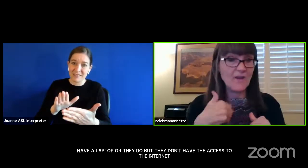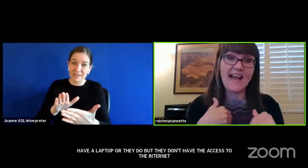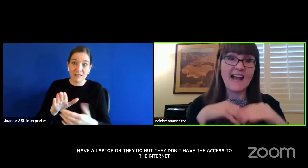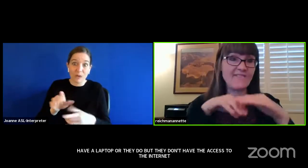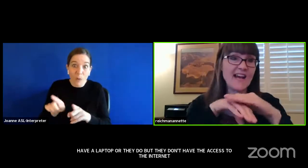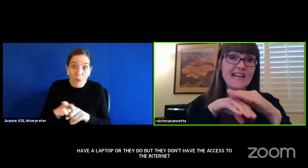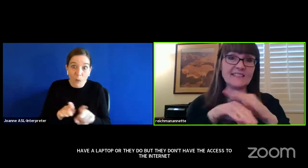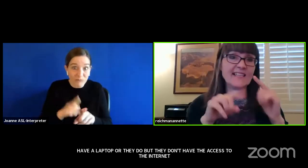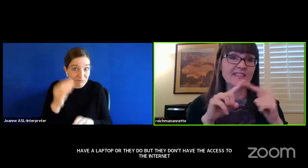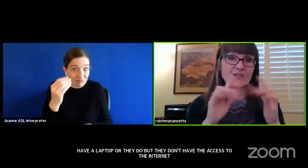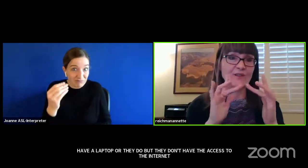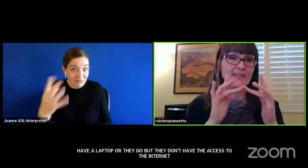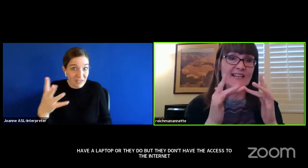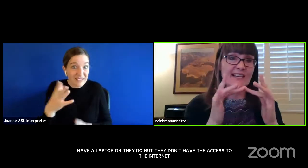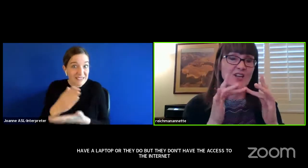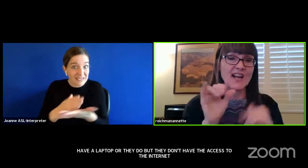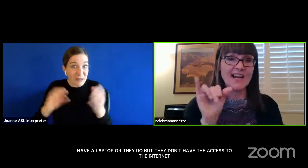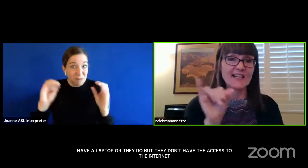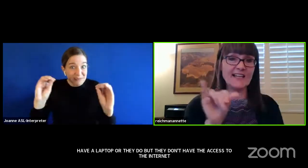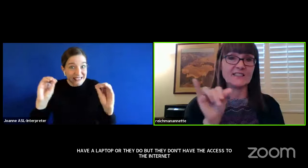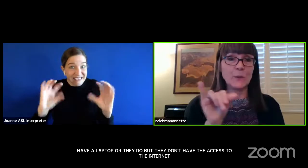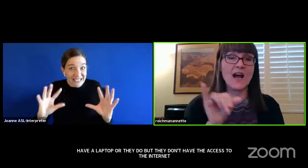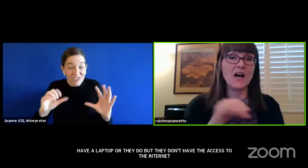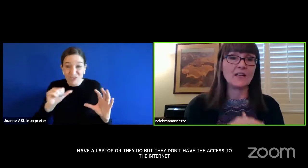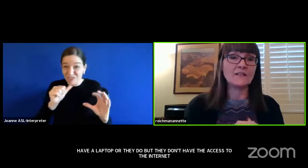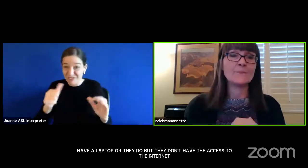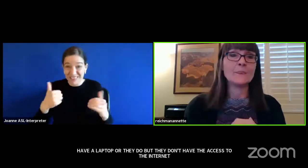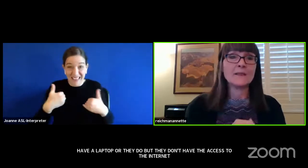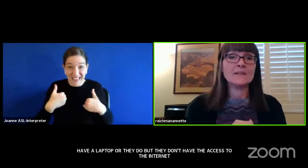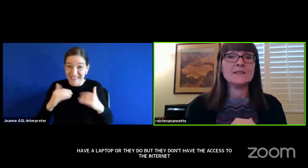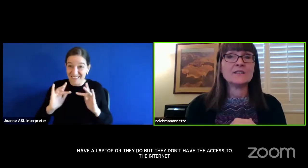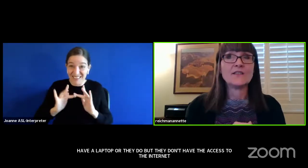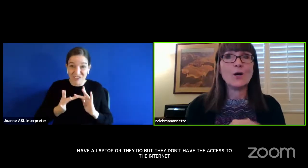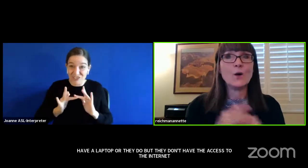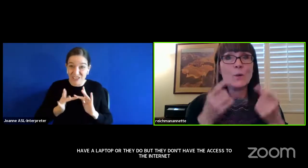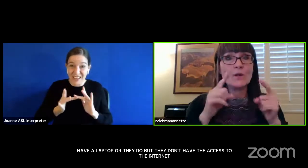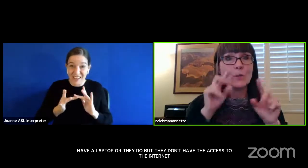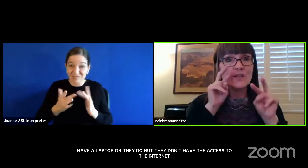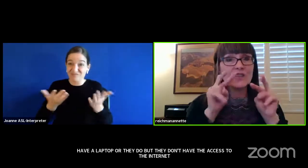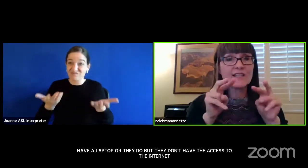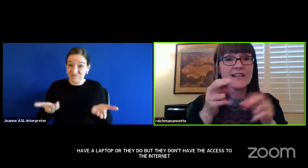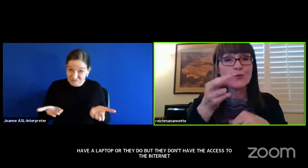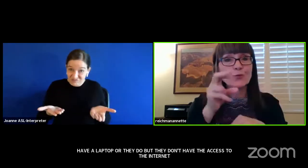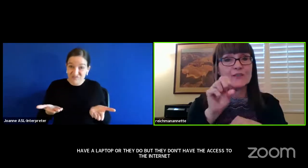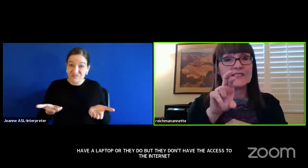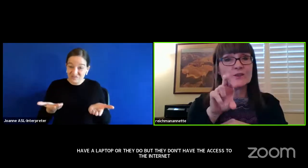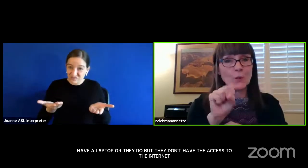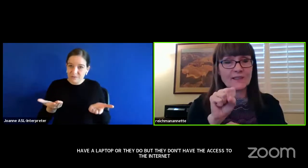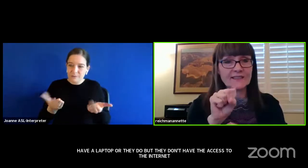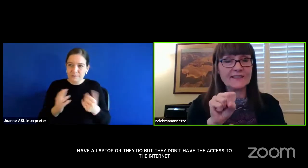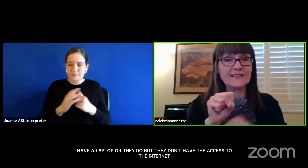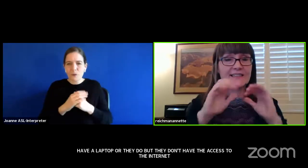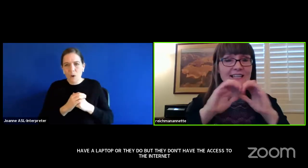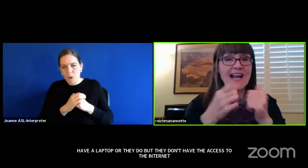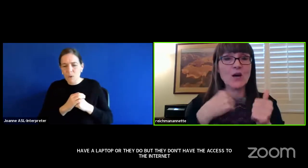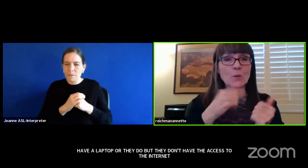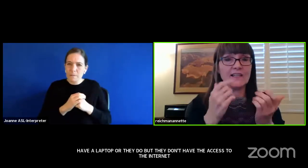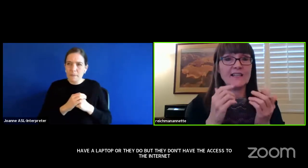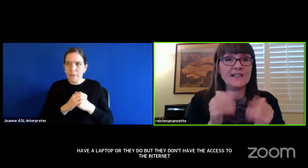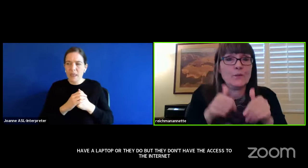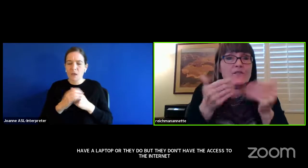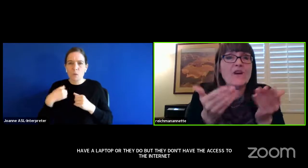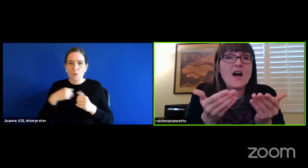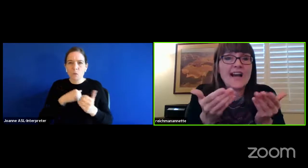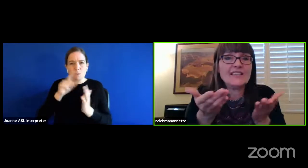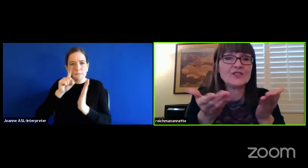don't have access to the internet as well. So, when we look at resources and how